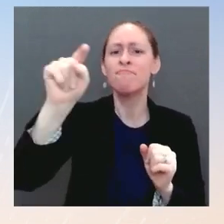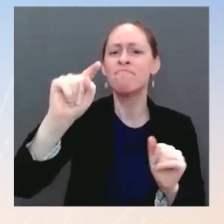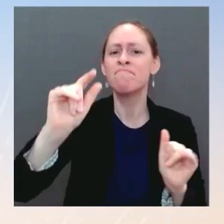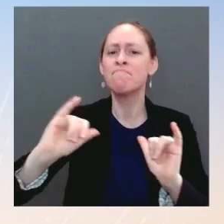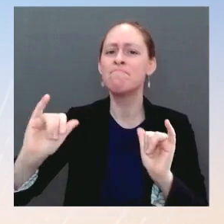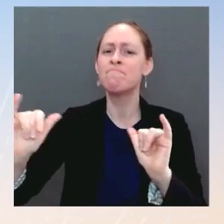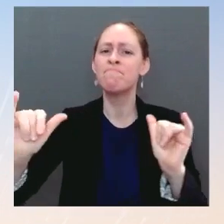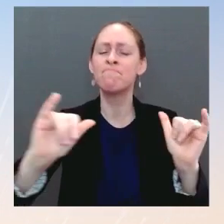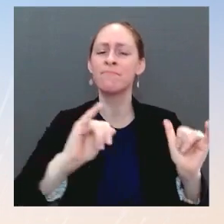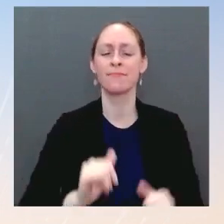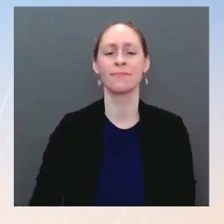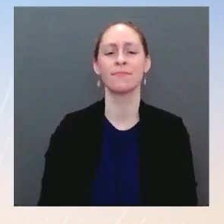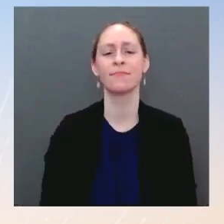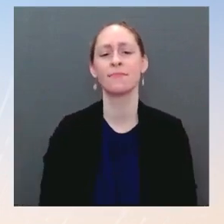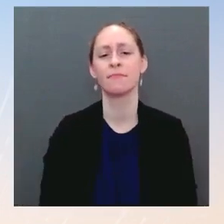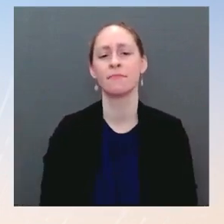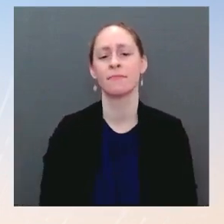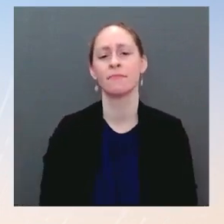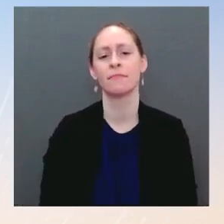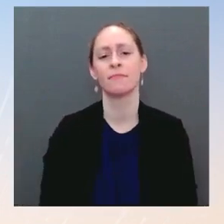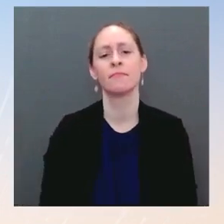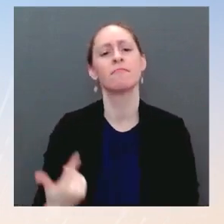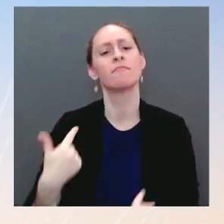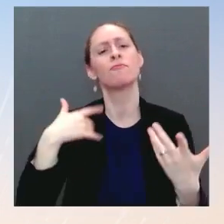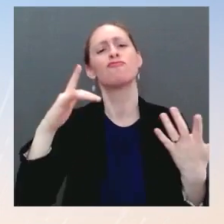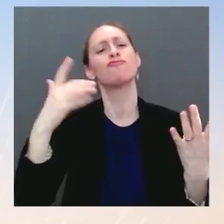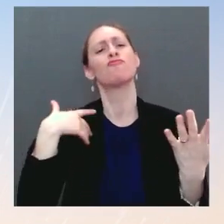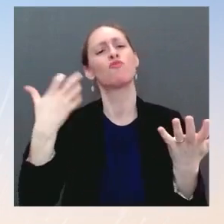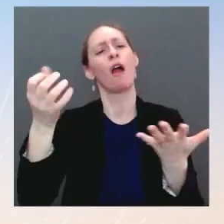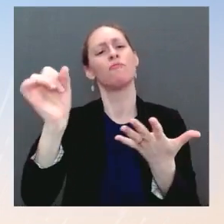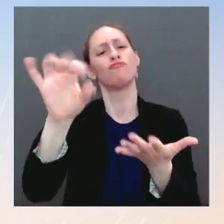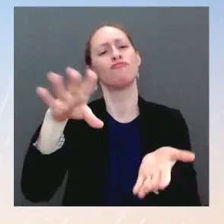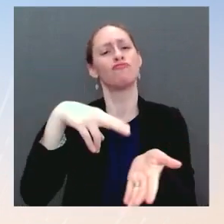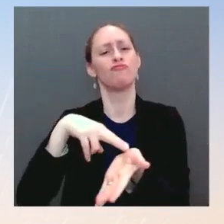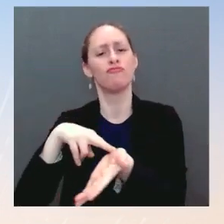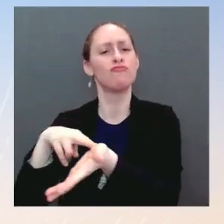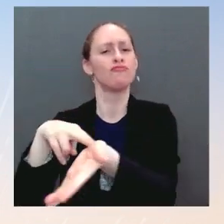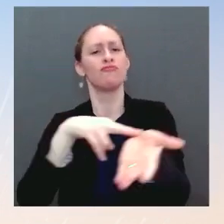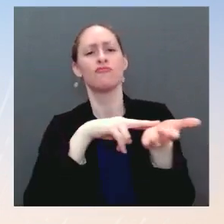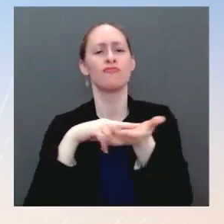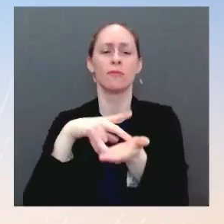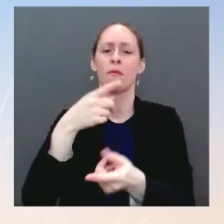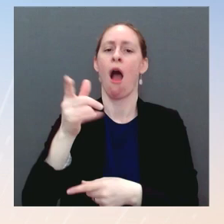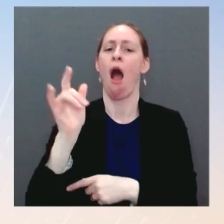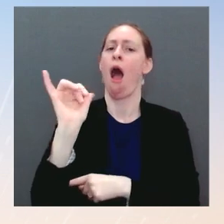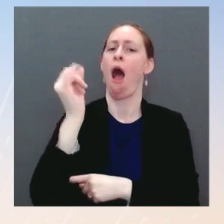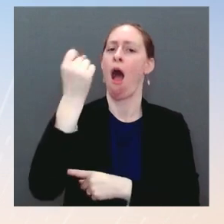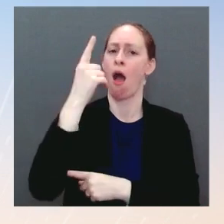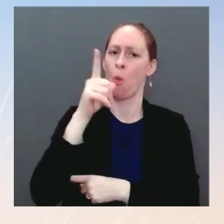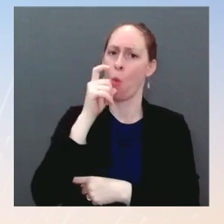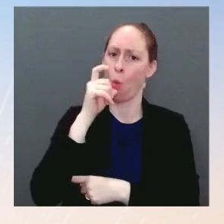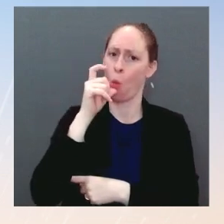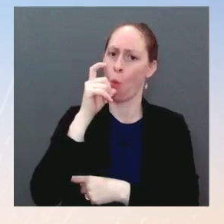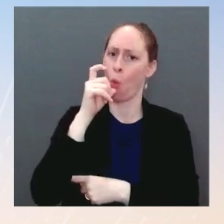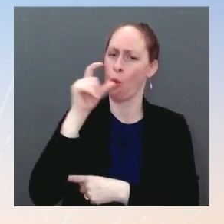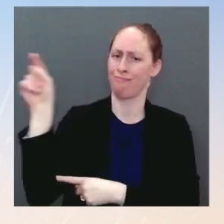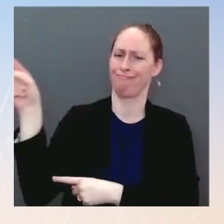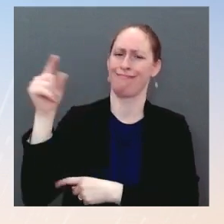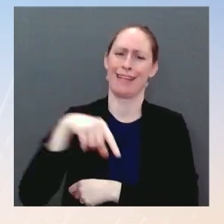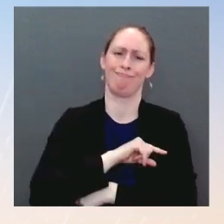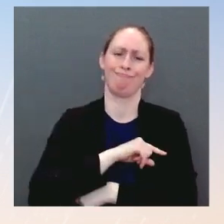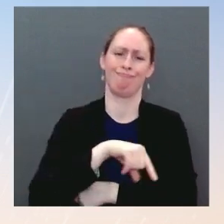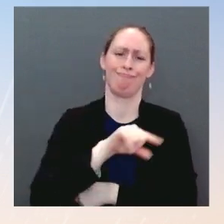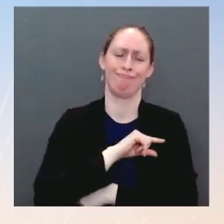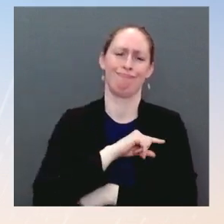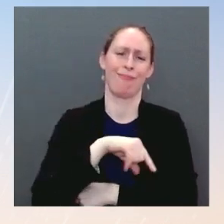credentials of the judges he has nominated to date. But as I noted earlier, I can't remember who asked the question, but he, well,